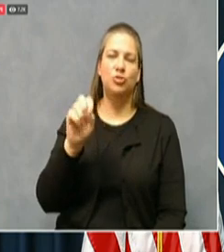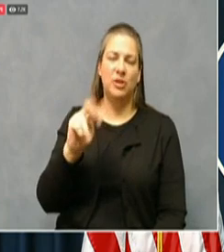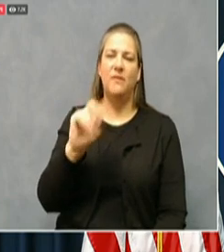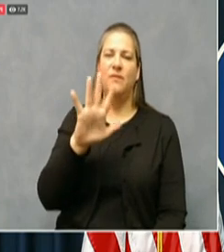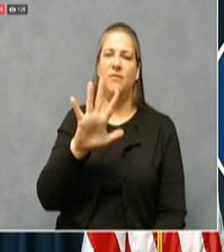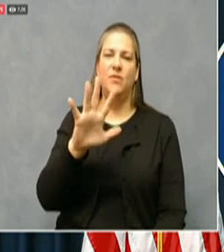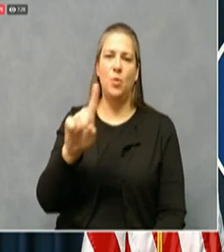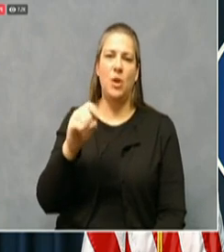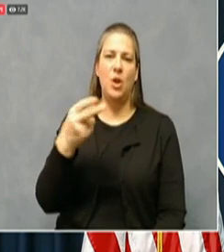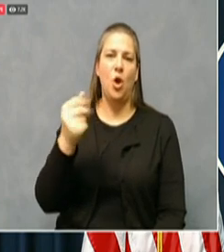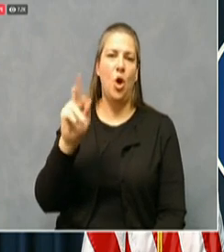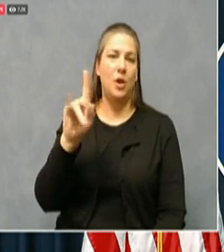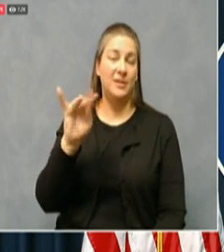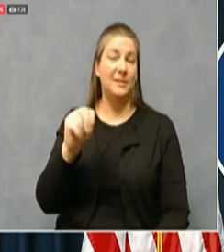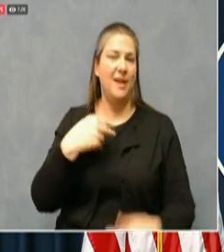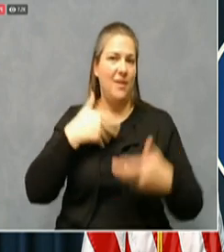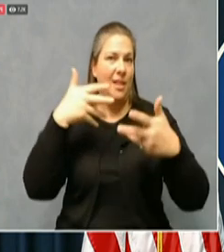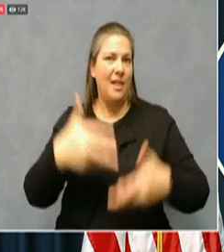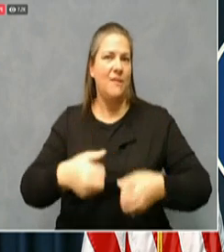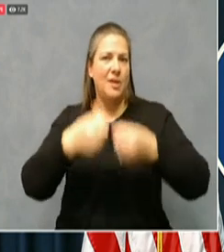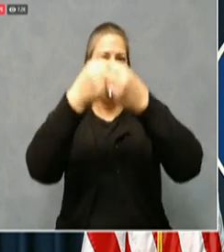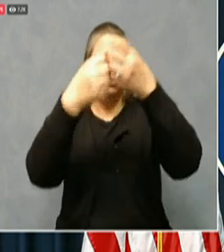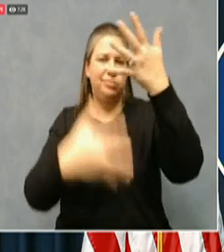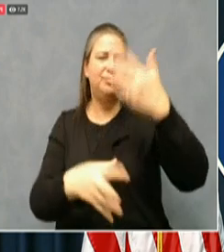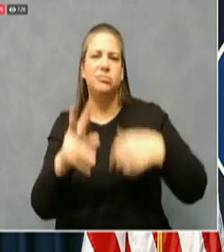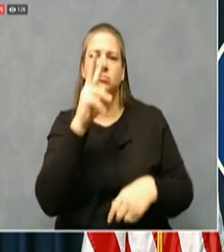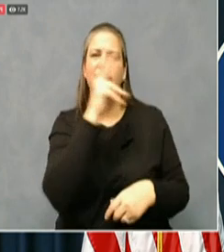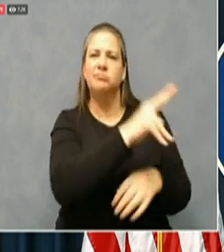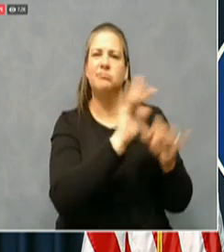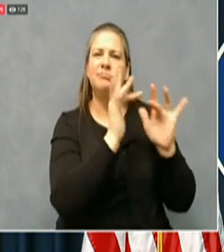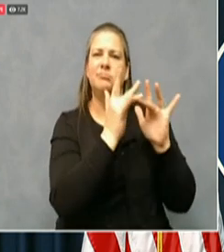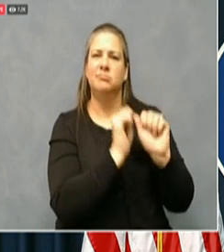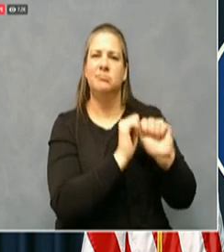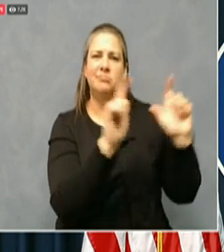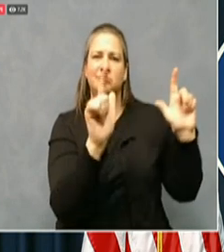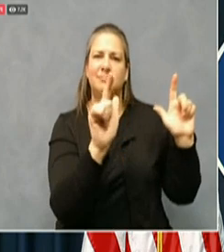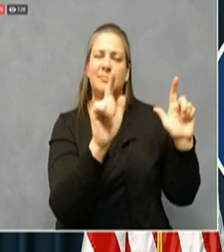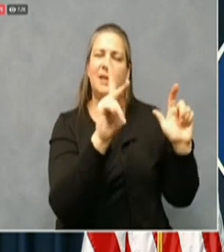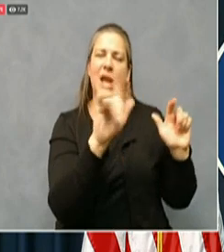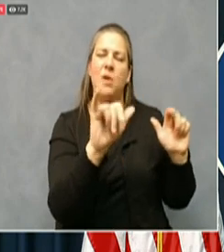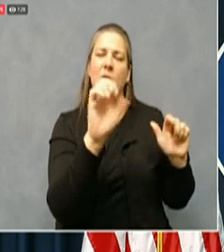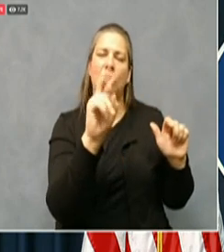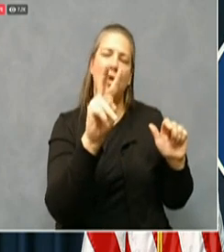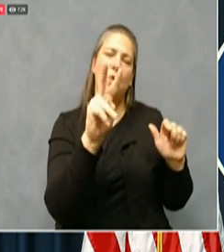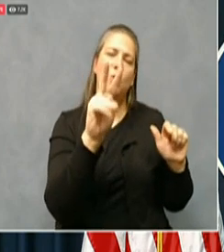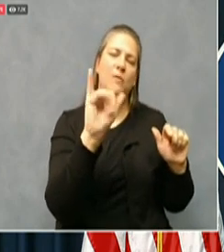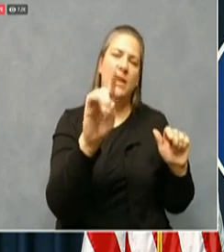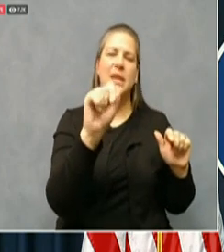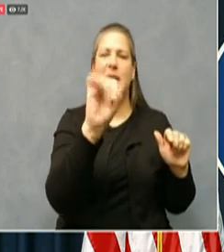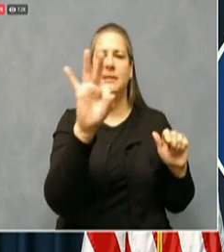Rest of them can be found on the ky covid 19 dot ky dot gov.